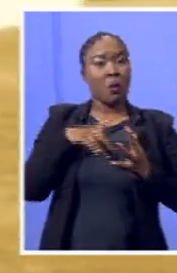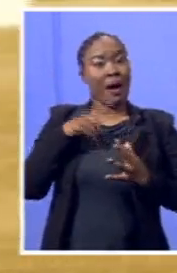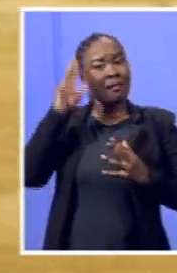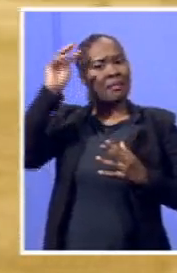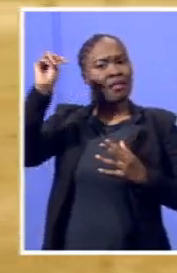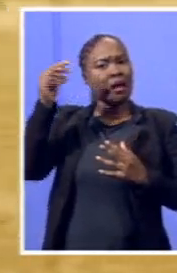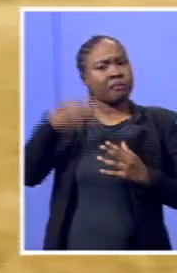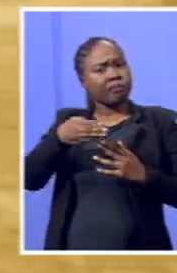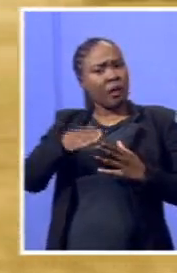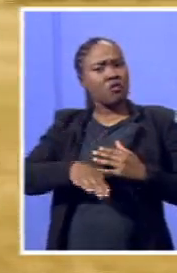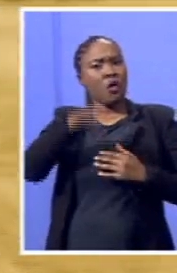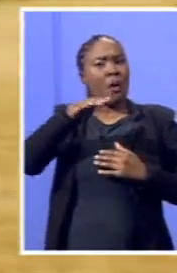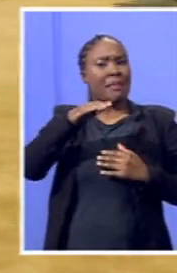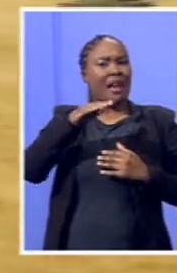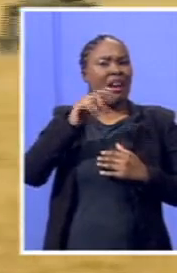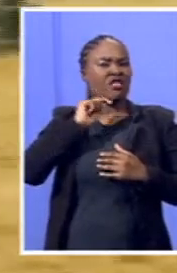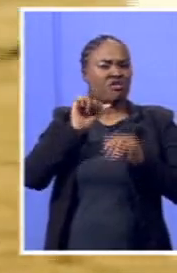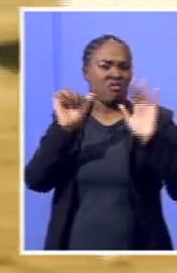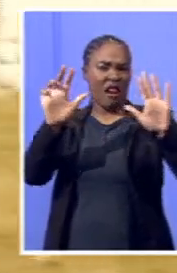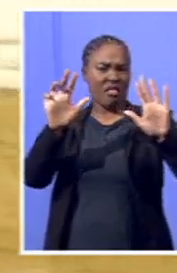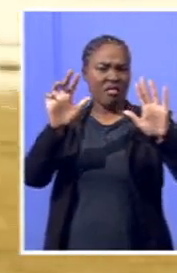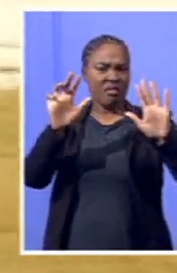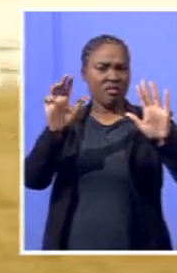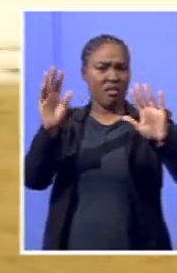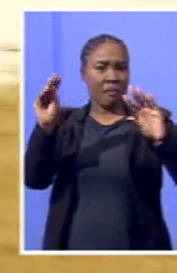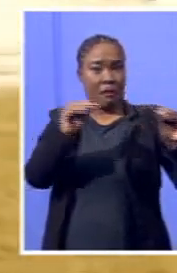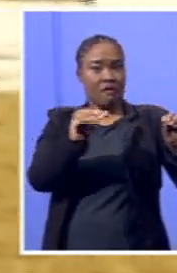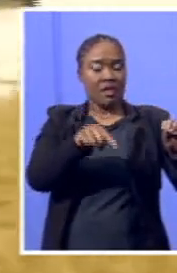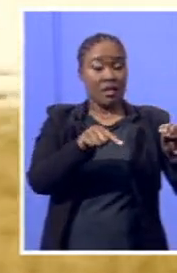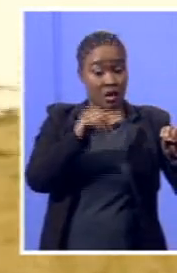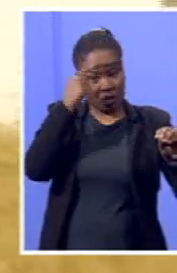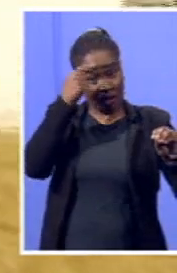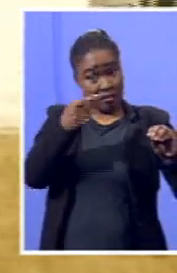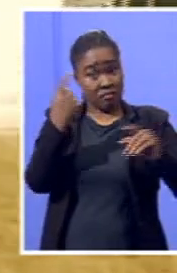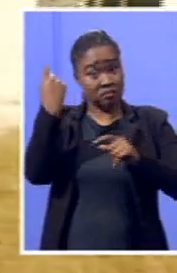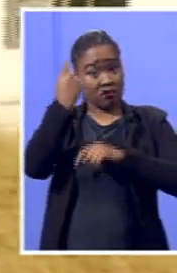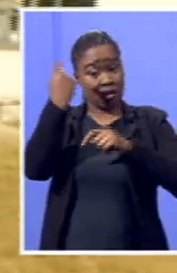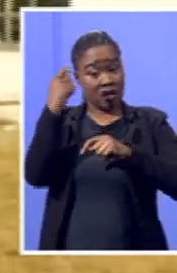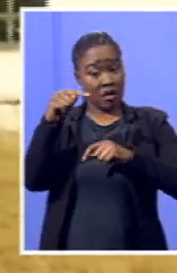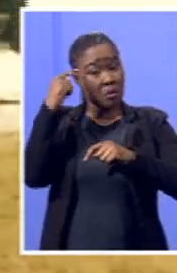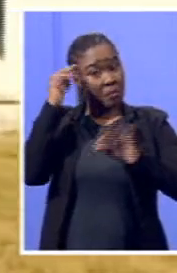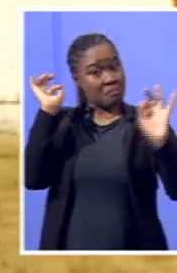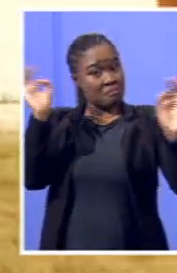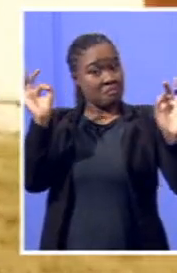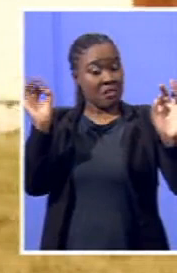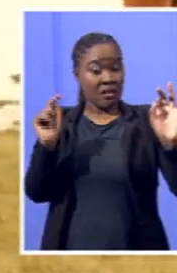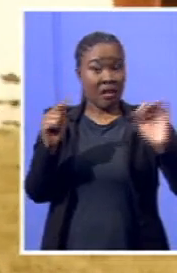As the resident of this village, do you feel like this is exactly how things should be?